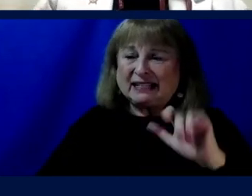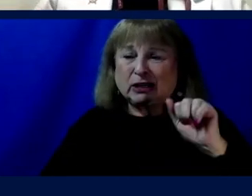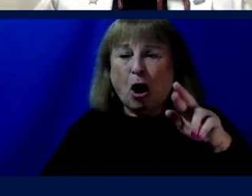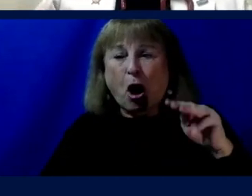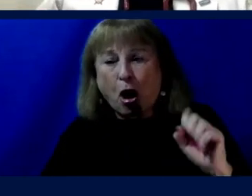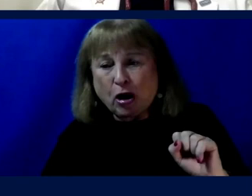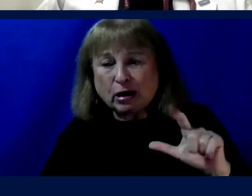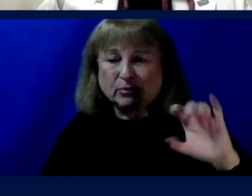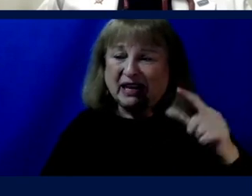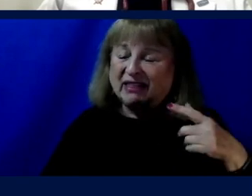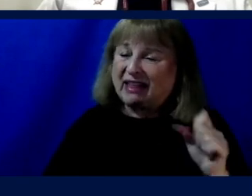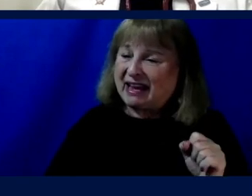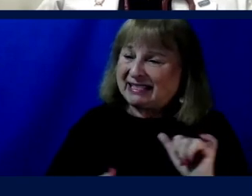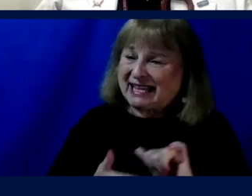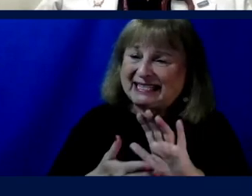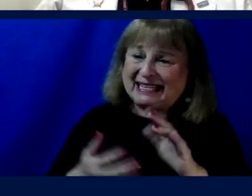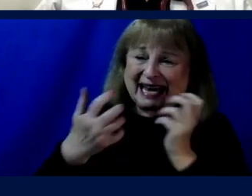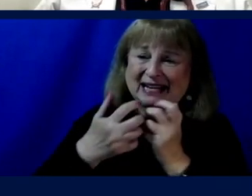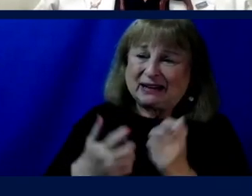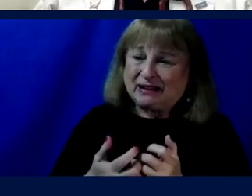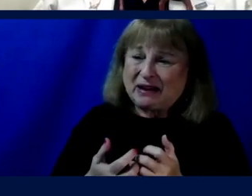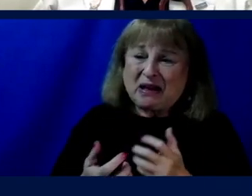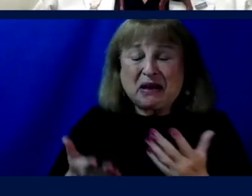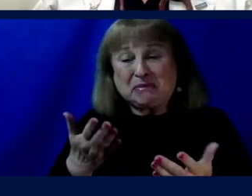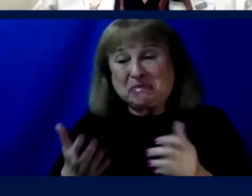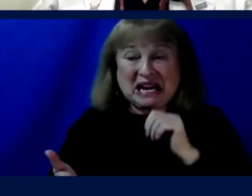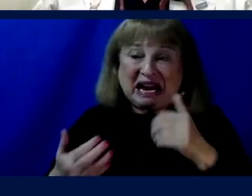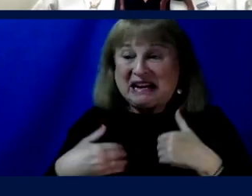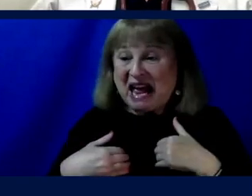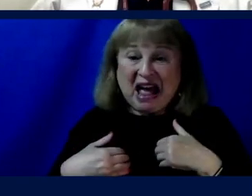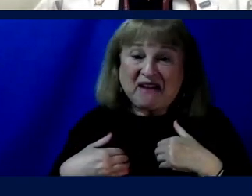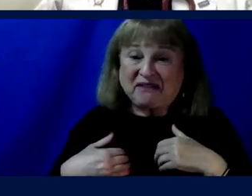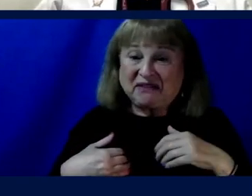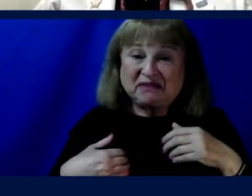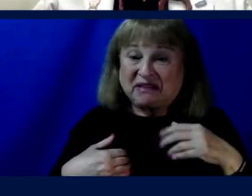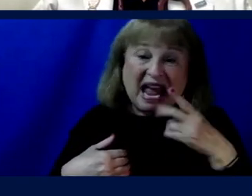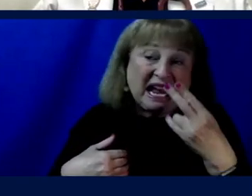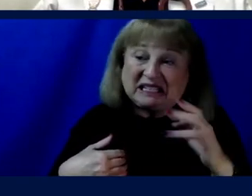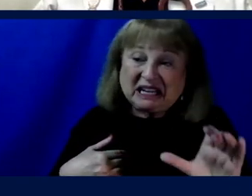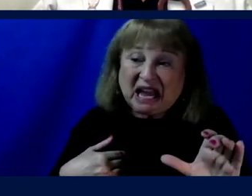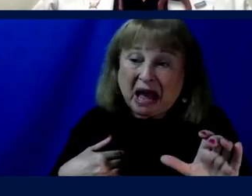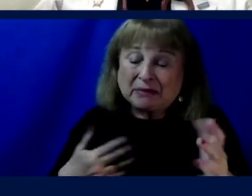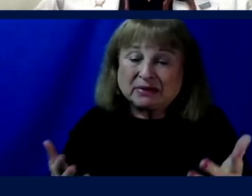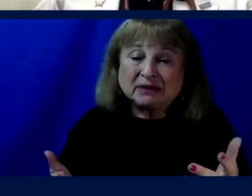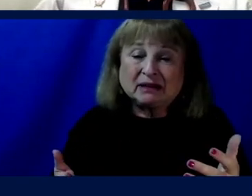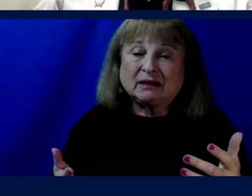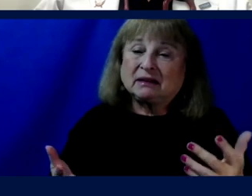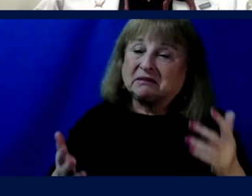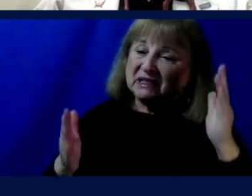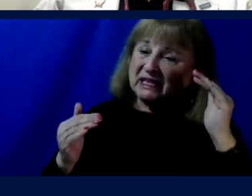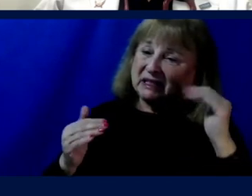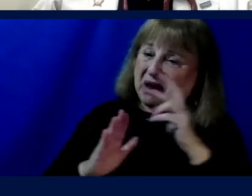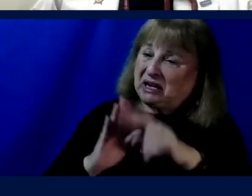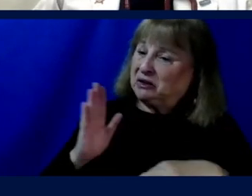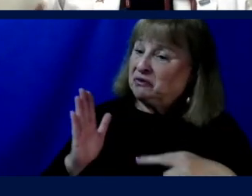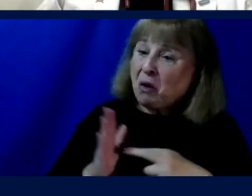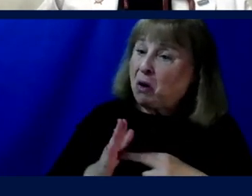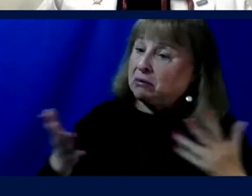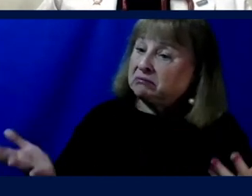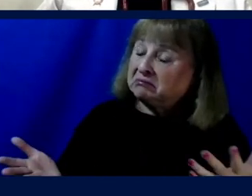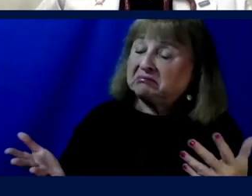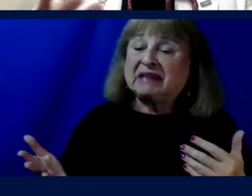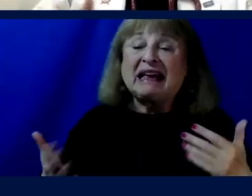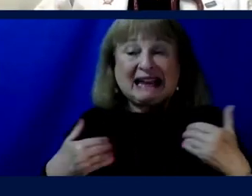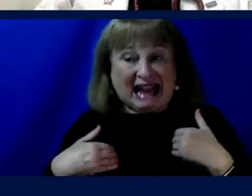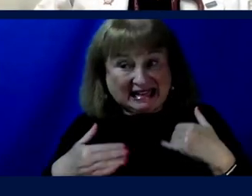And those are his adaptations. He may or may not have any handicaps. Depends on his expected role. Depends on the environment, right? He